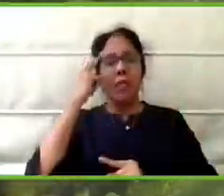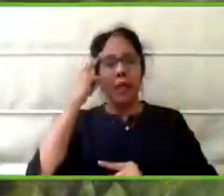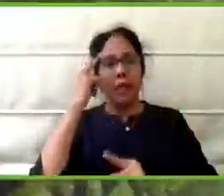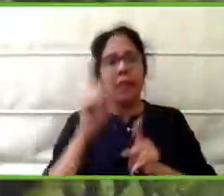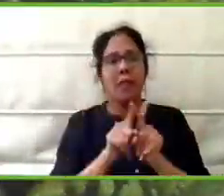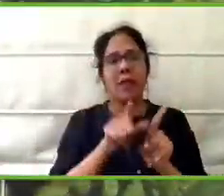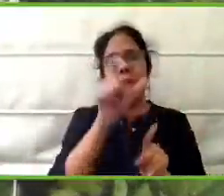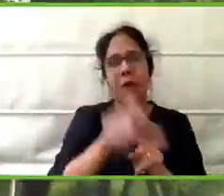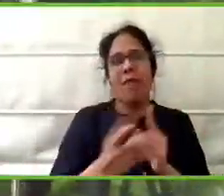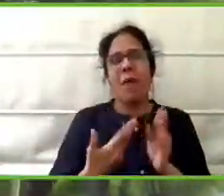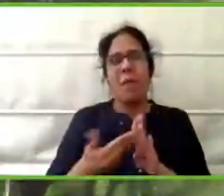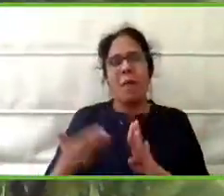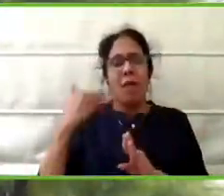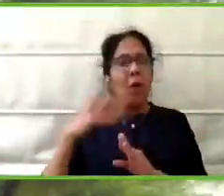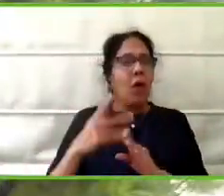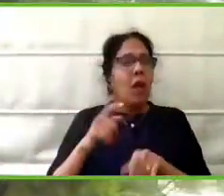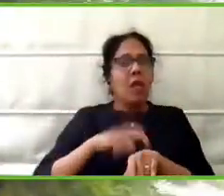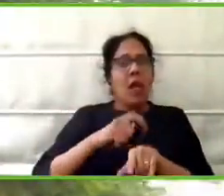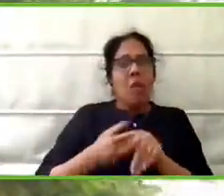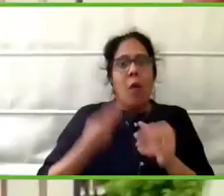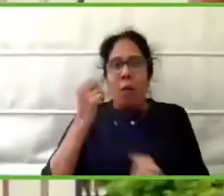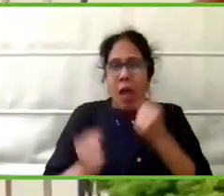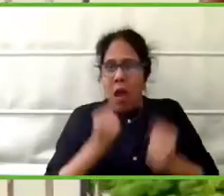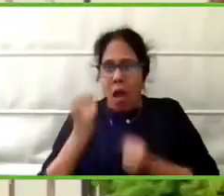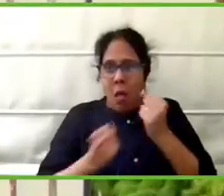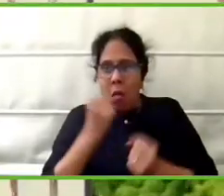timing of is very limited.